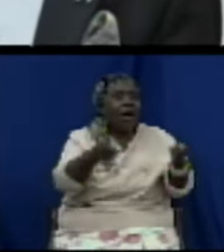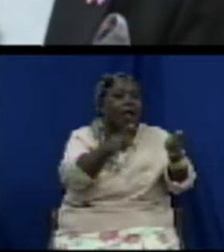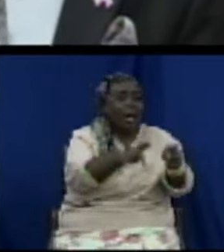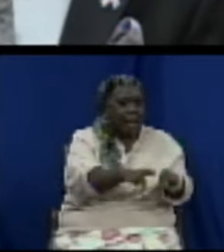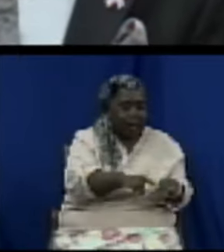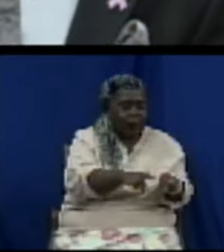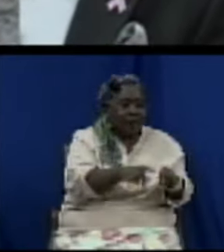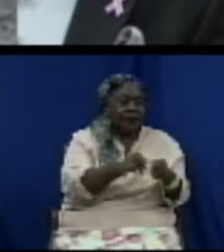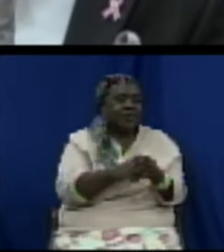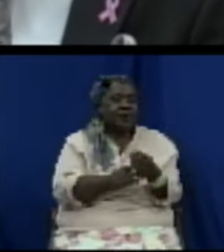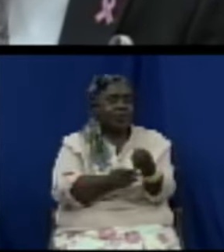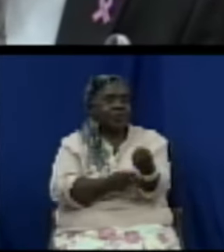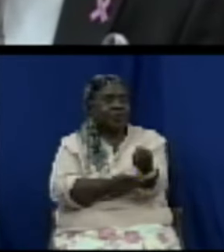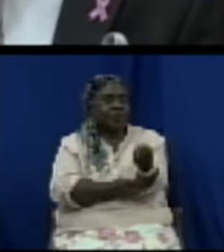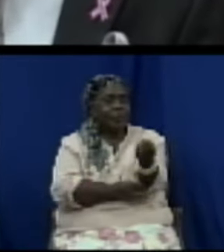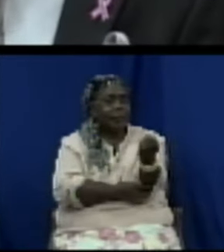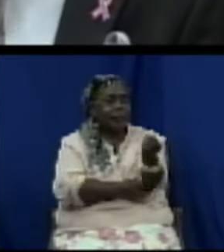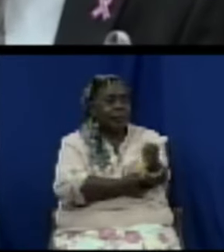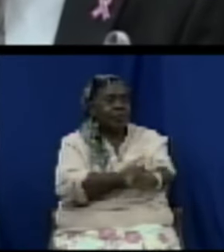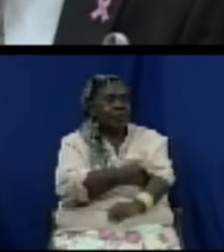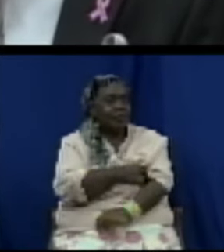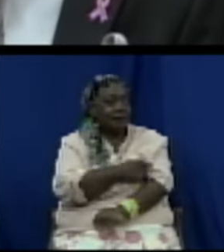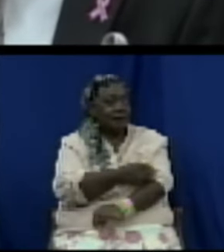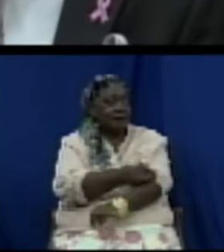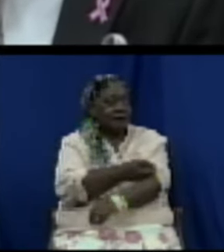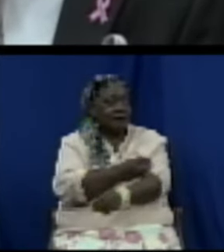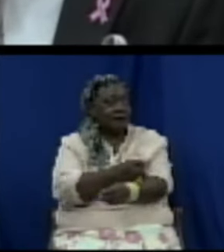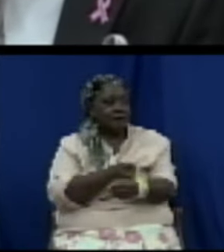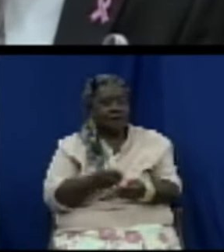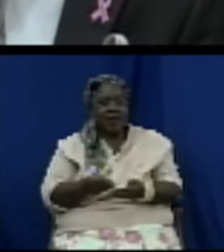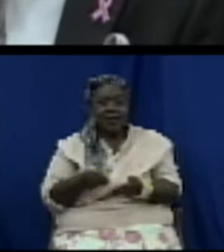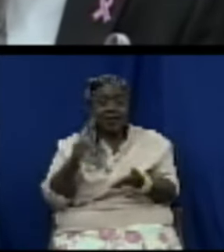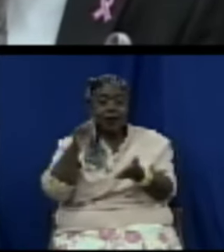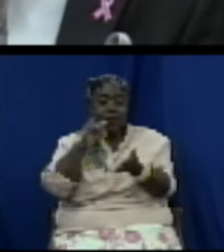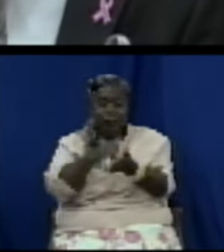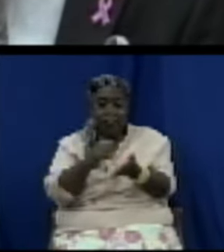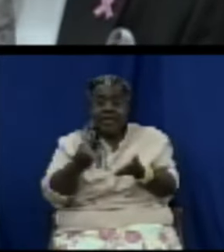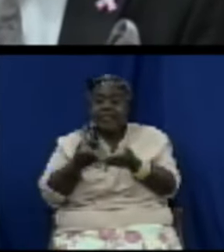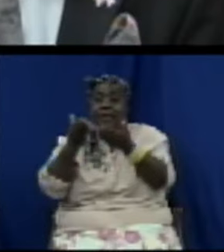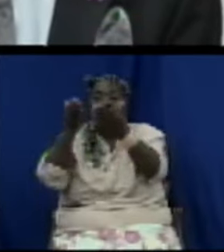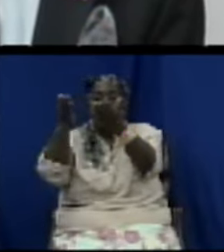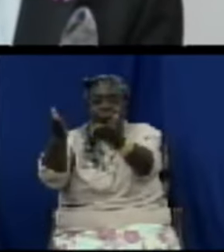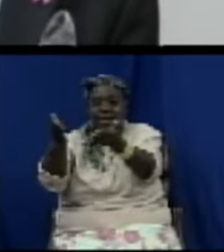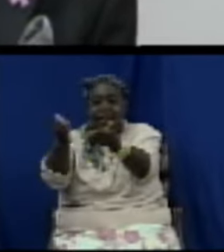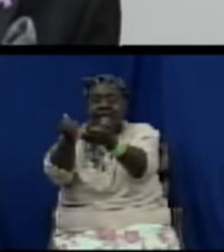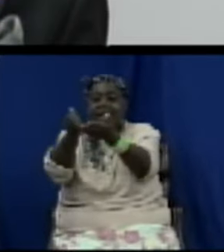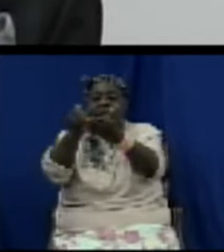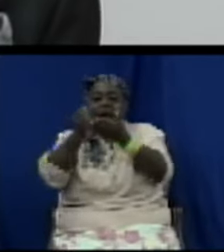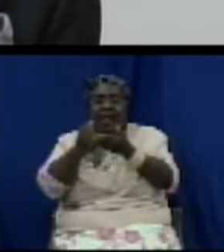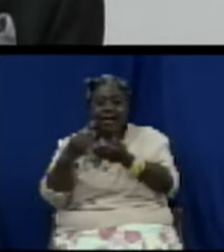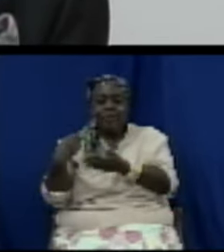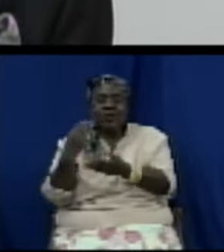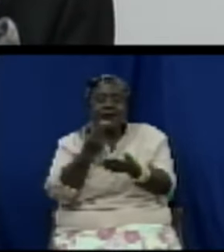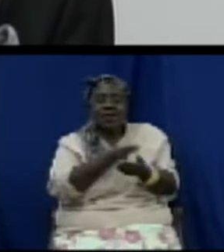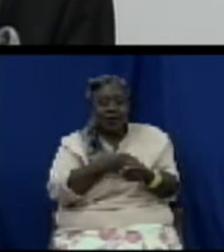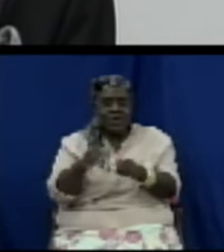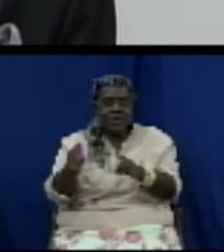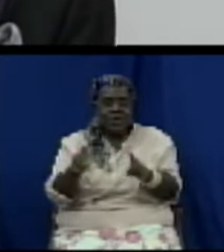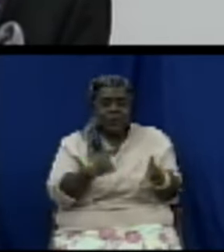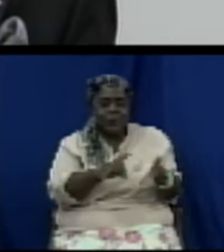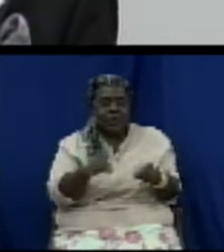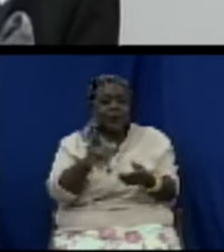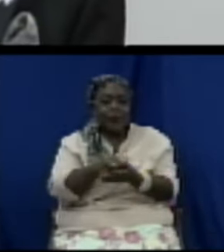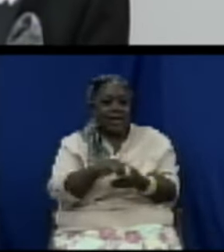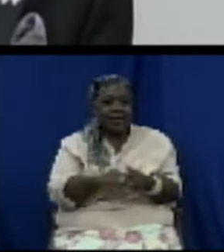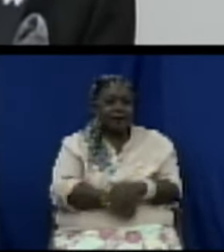and thus would provide the necessary evidential support for a decision